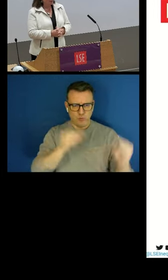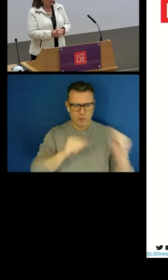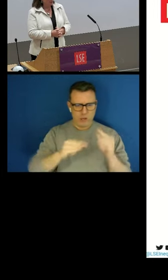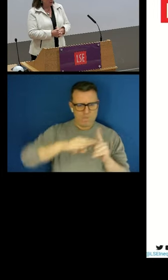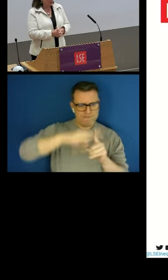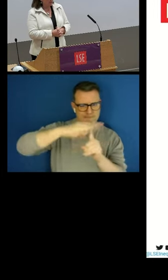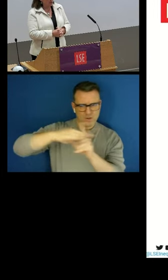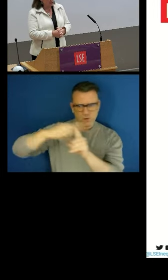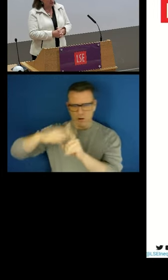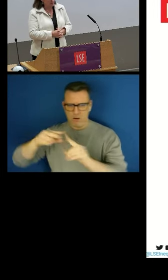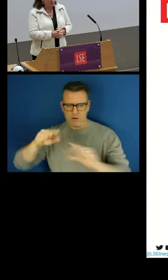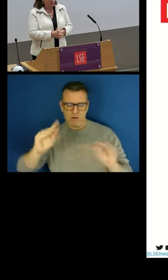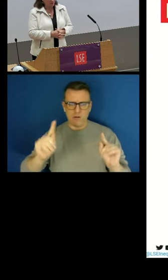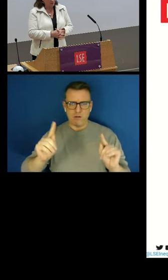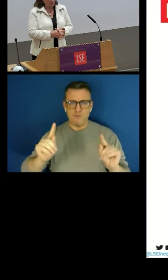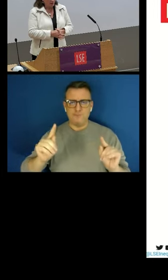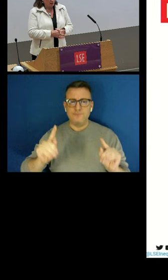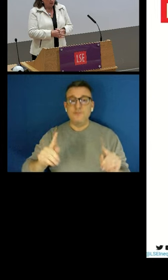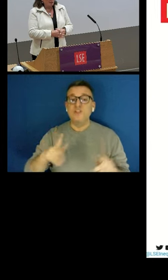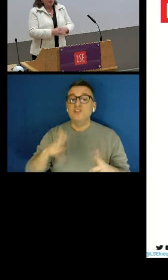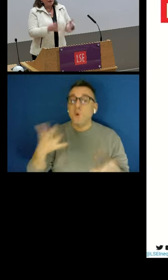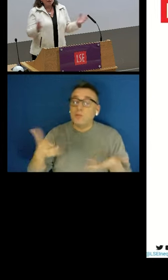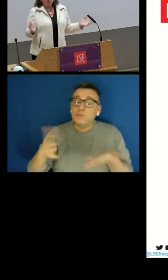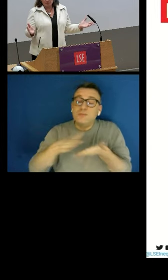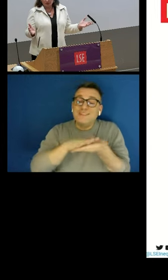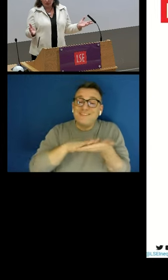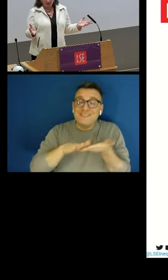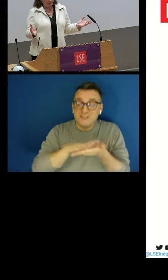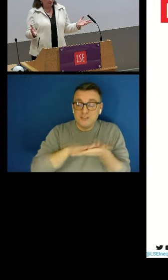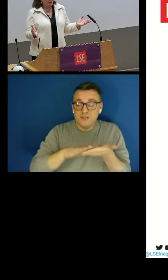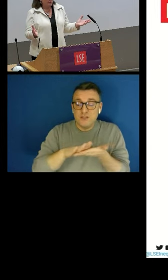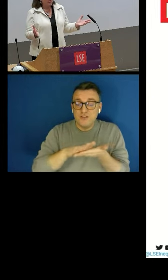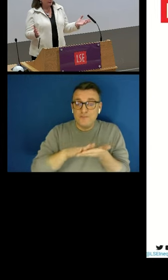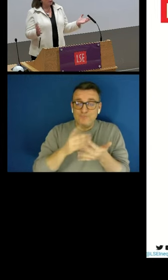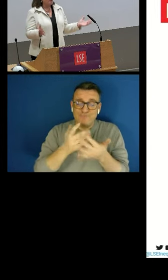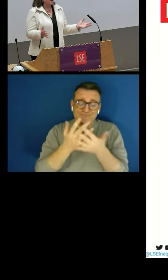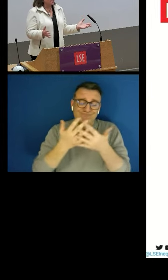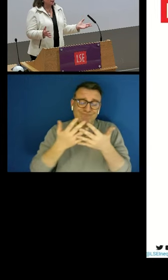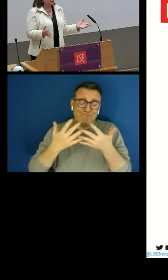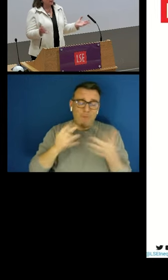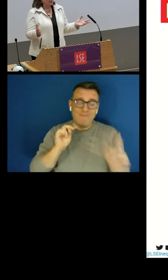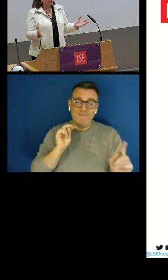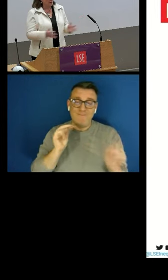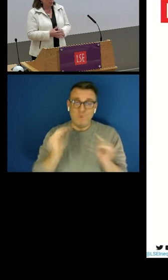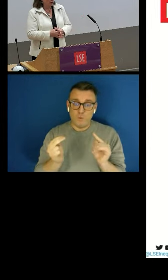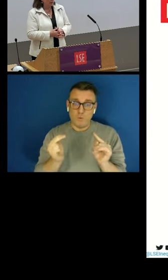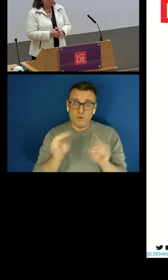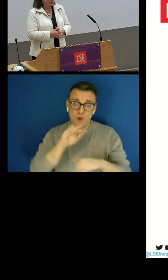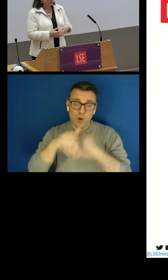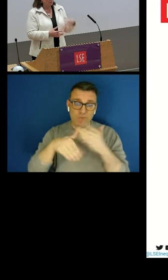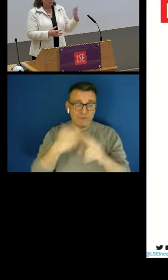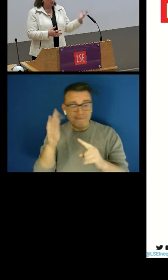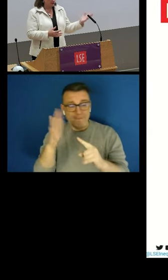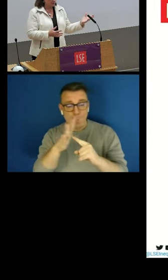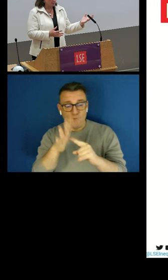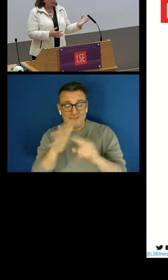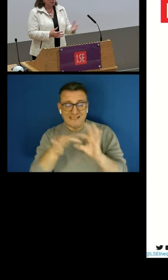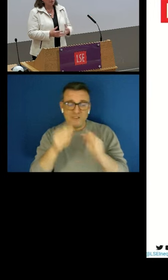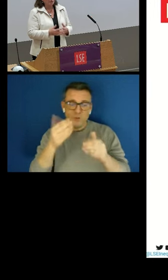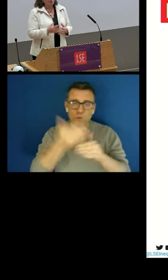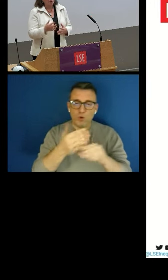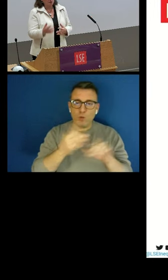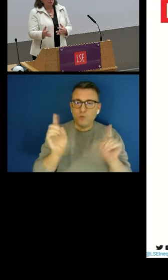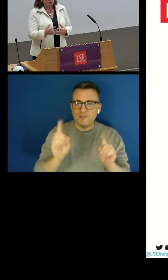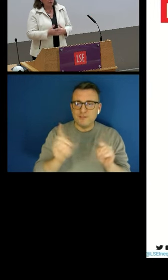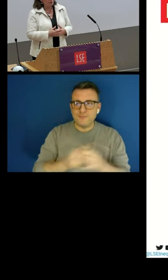with regard to the definitions, there are many different perspectives of what matters in employment. We could ask